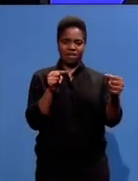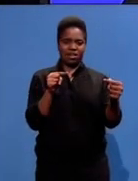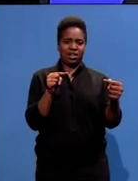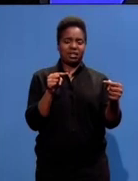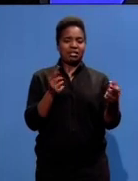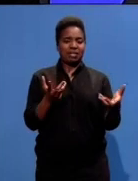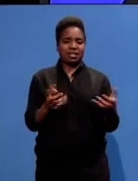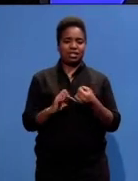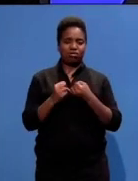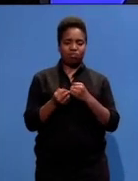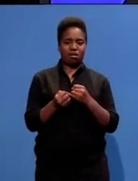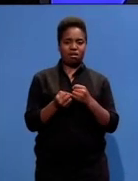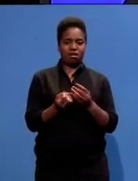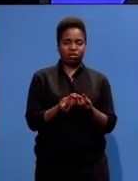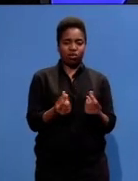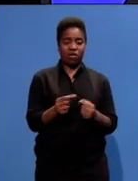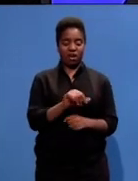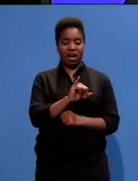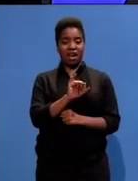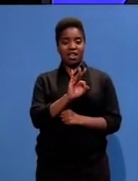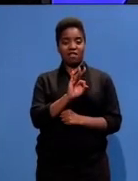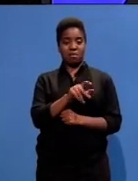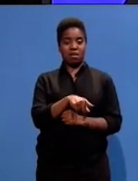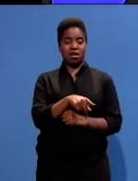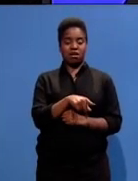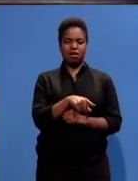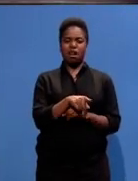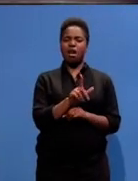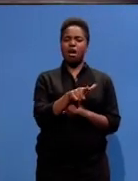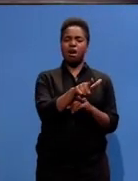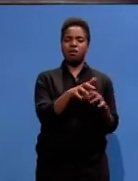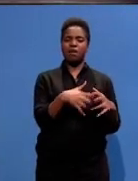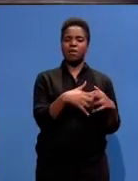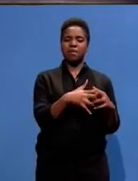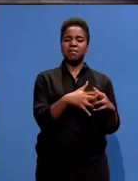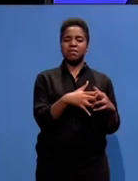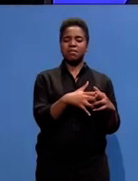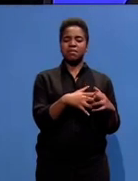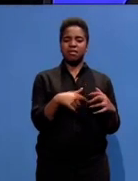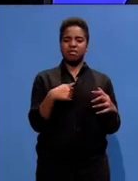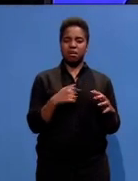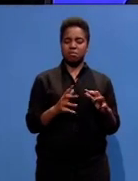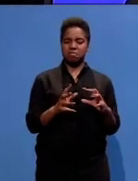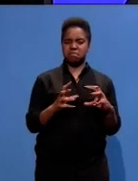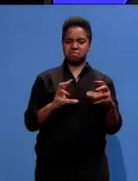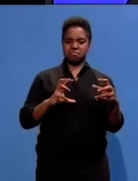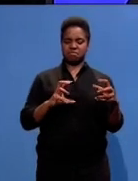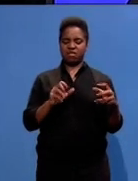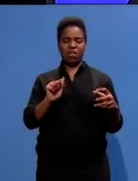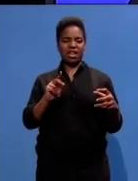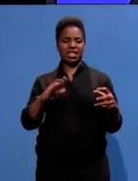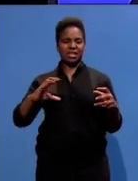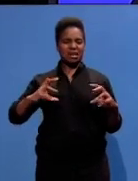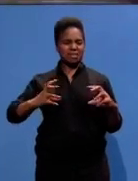also had to try and resolve. And the IFP came very late to the table. And there were some unreasonable demands from them and from the old regime